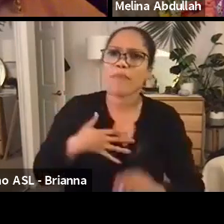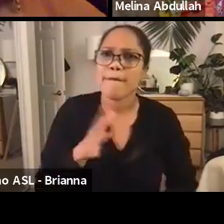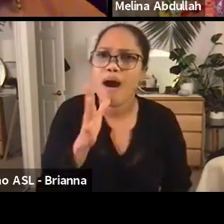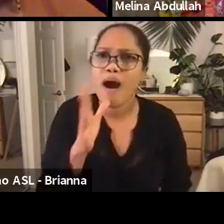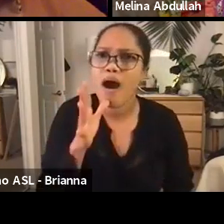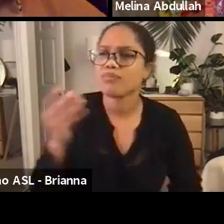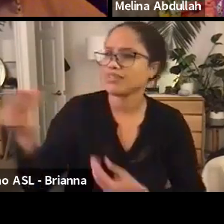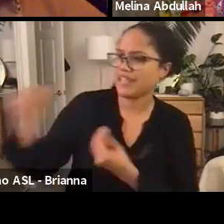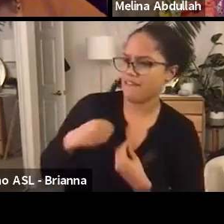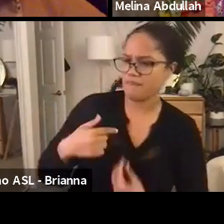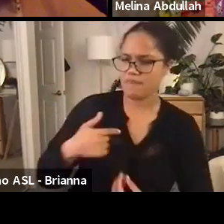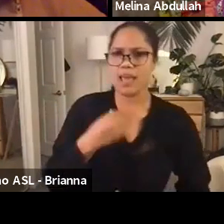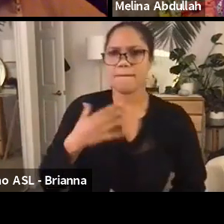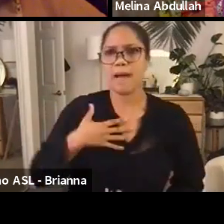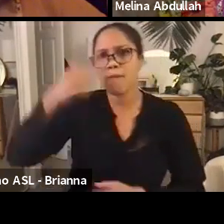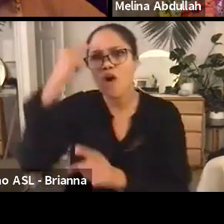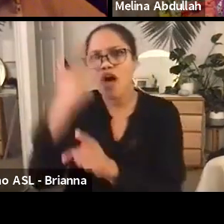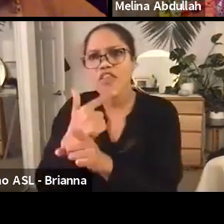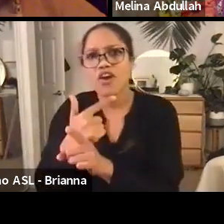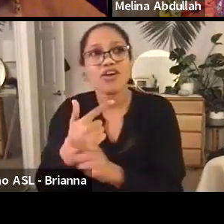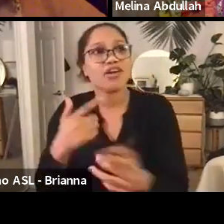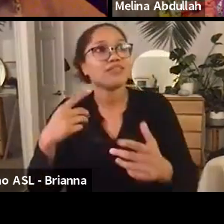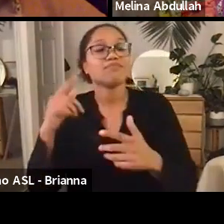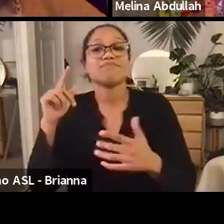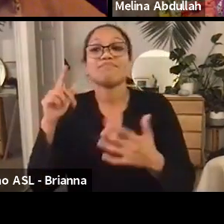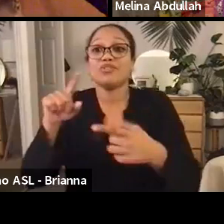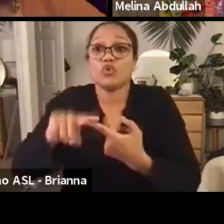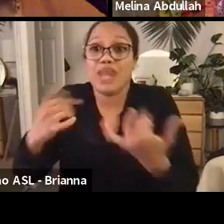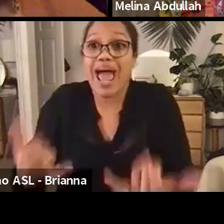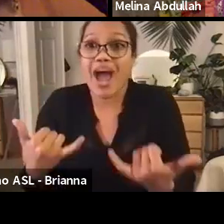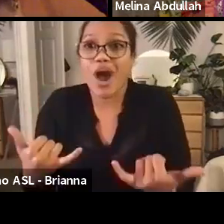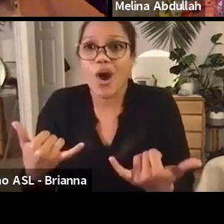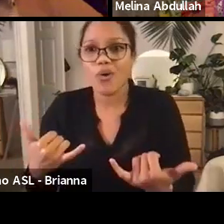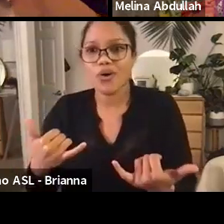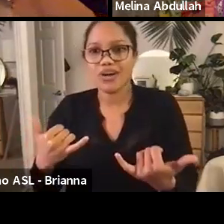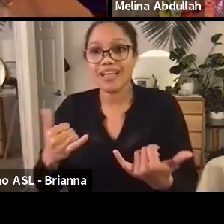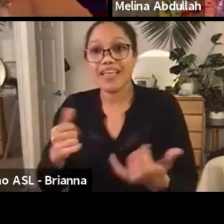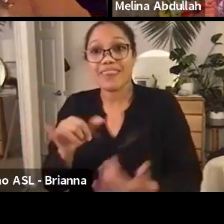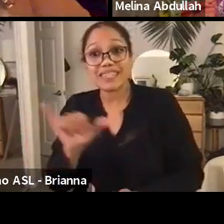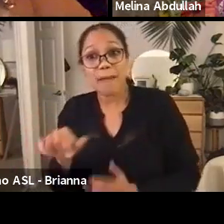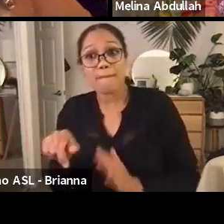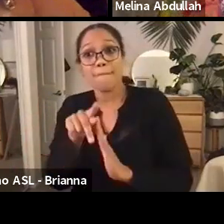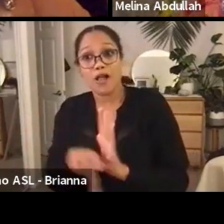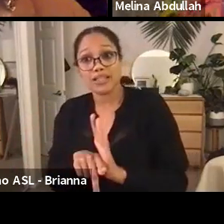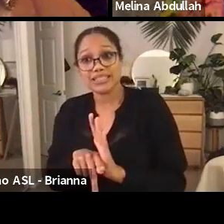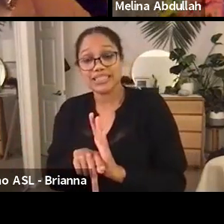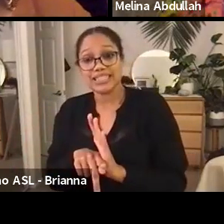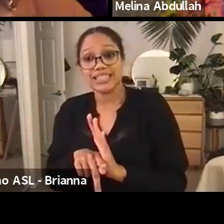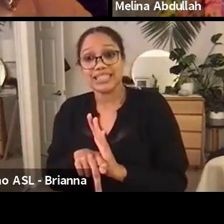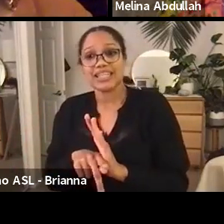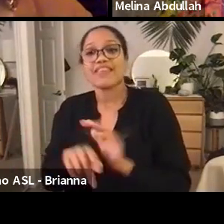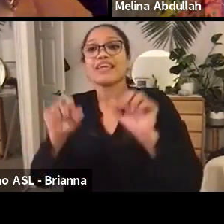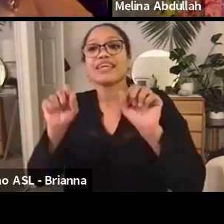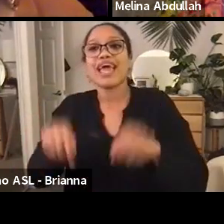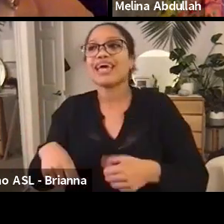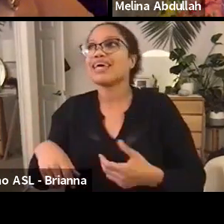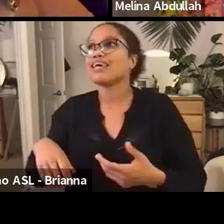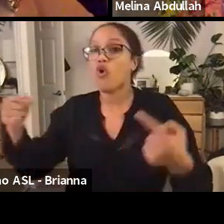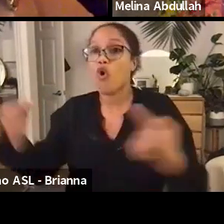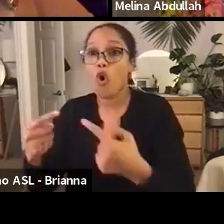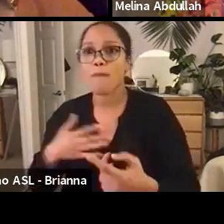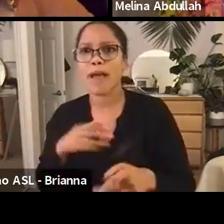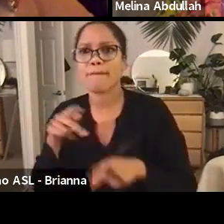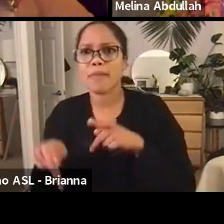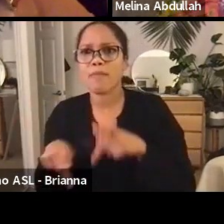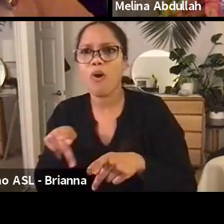and I. Um, and fast forwarding, I knew that if the same policies that can disenfranchise my people could be the same tool